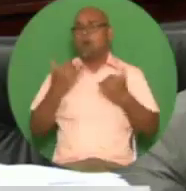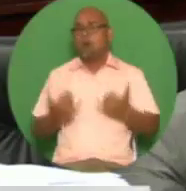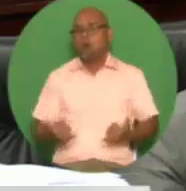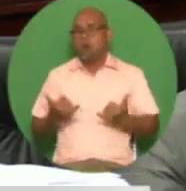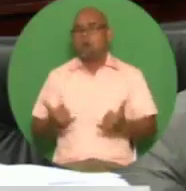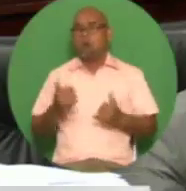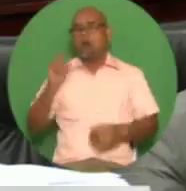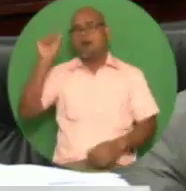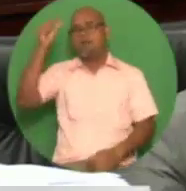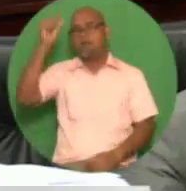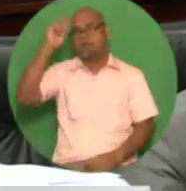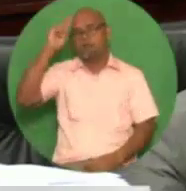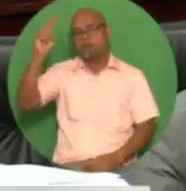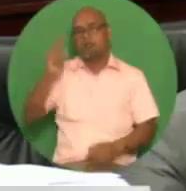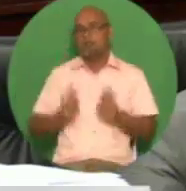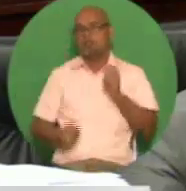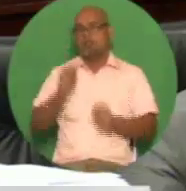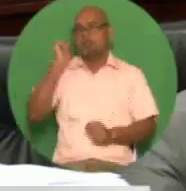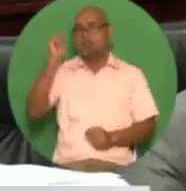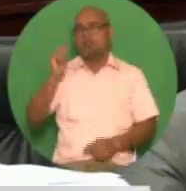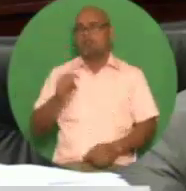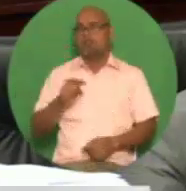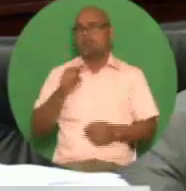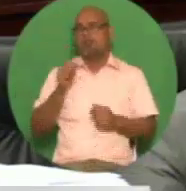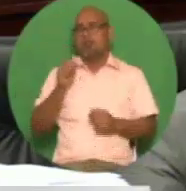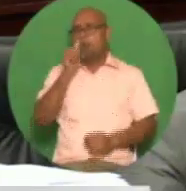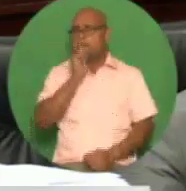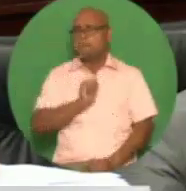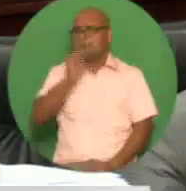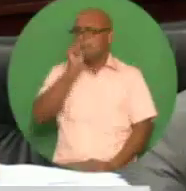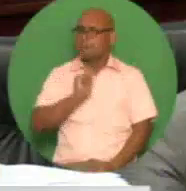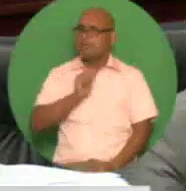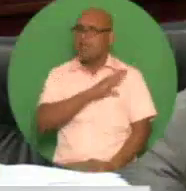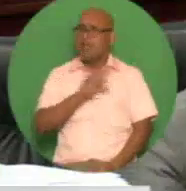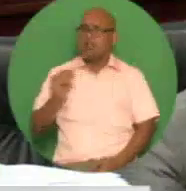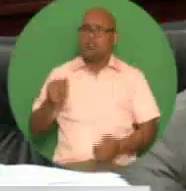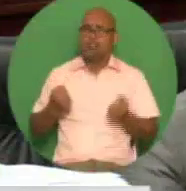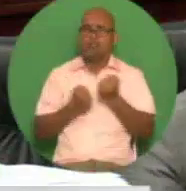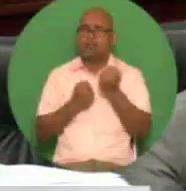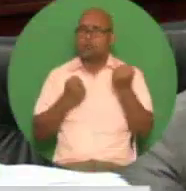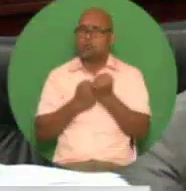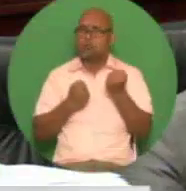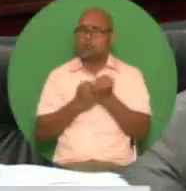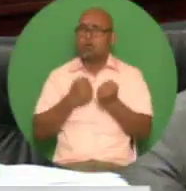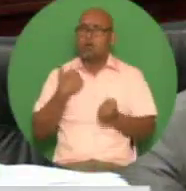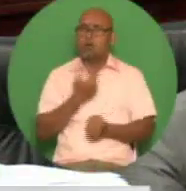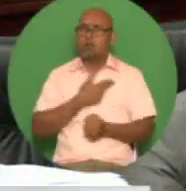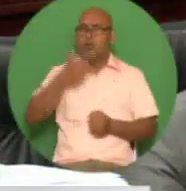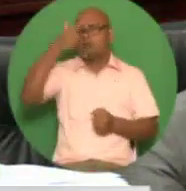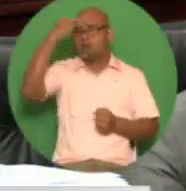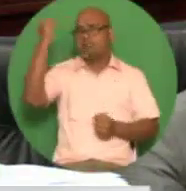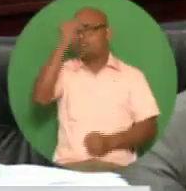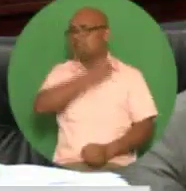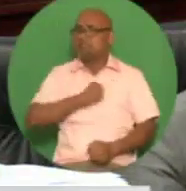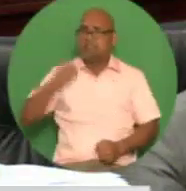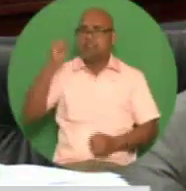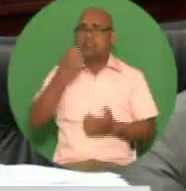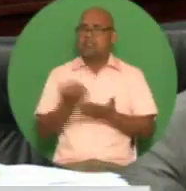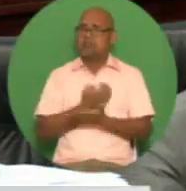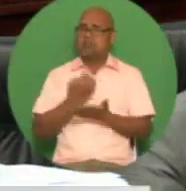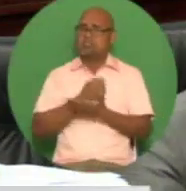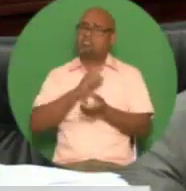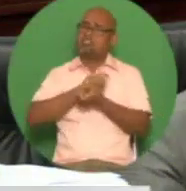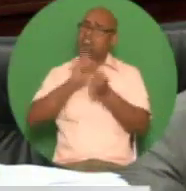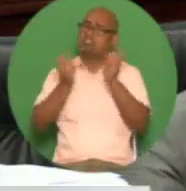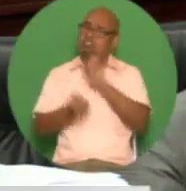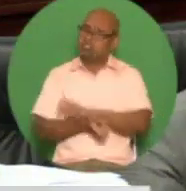for their patience and for their patriotism in their support for the series of economic transformations which have now